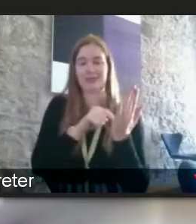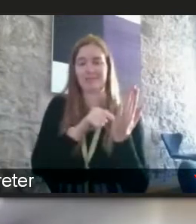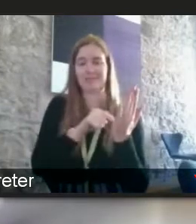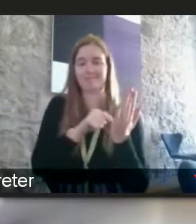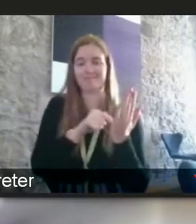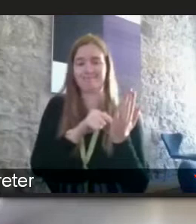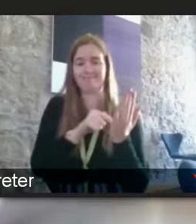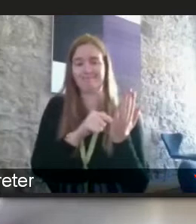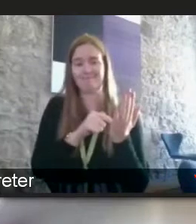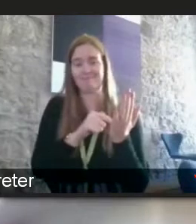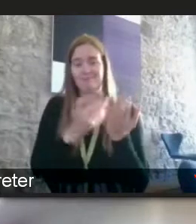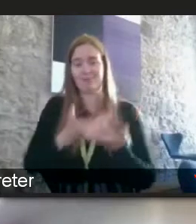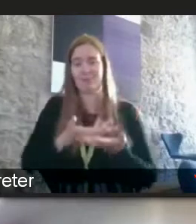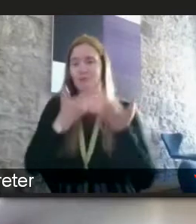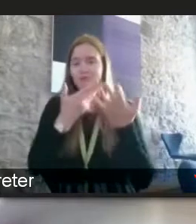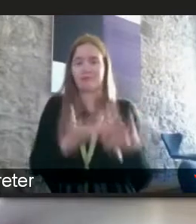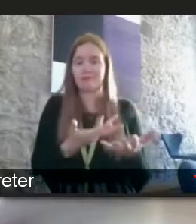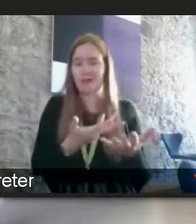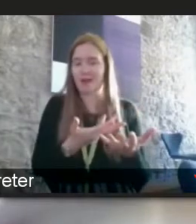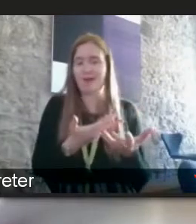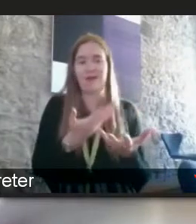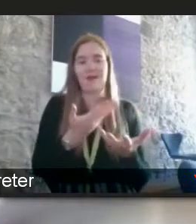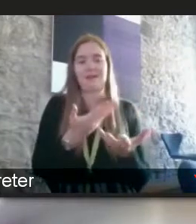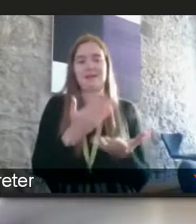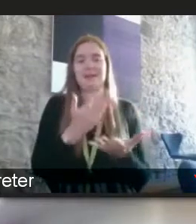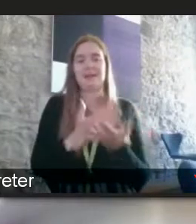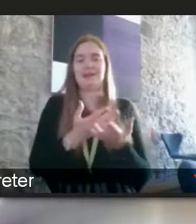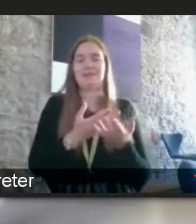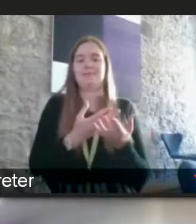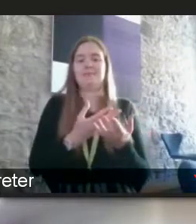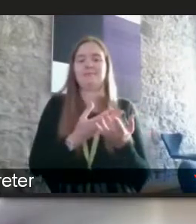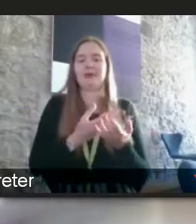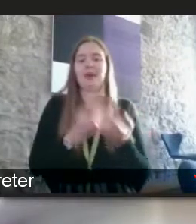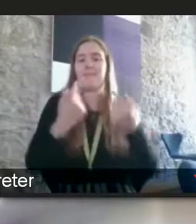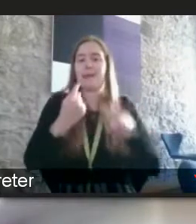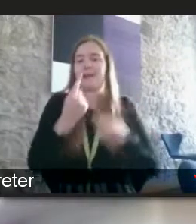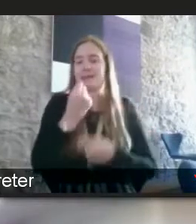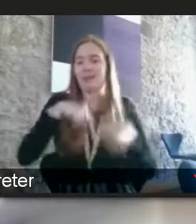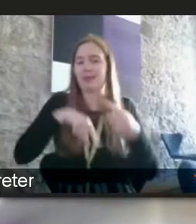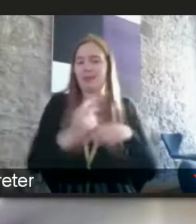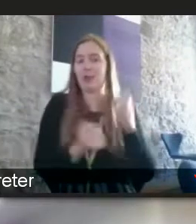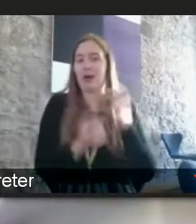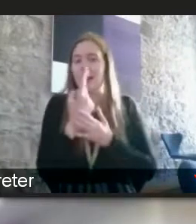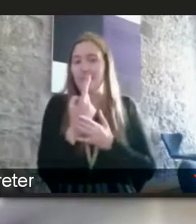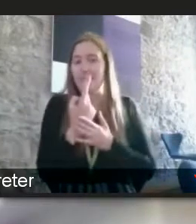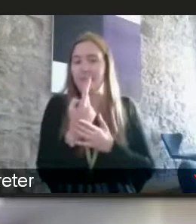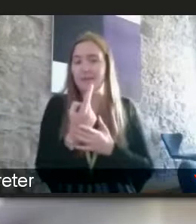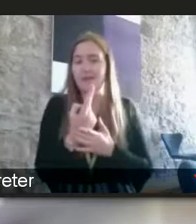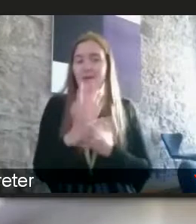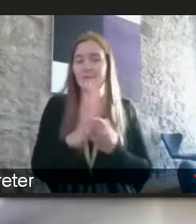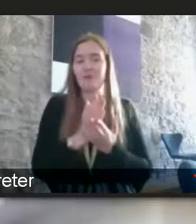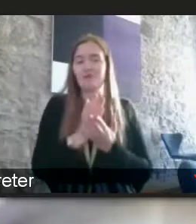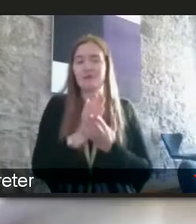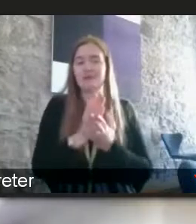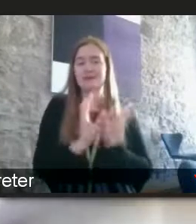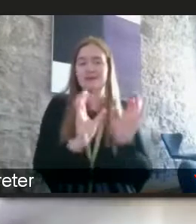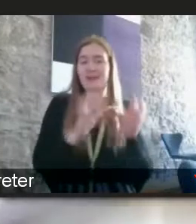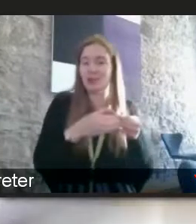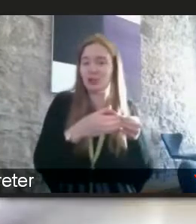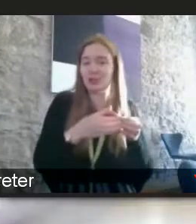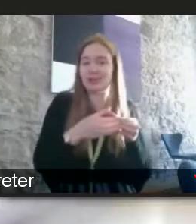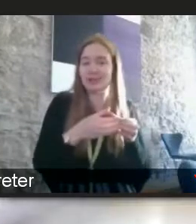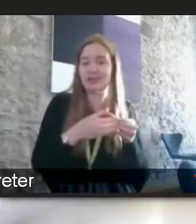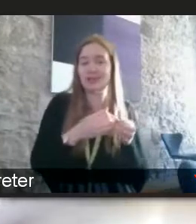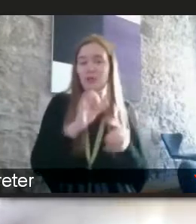cases provides the the facility for this to happen the question often is agency will